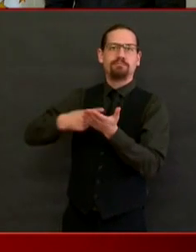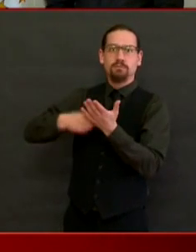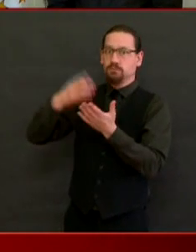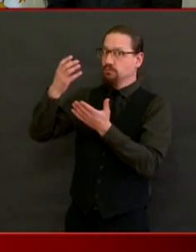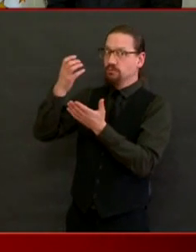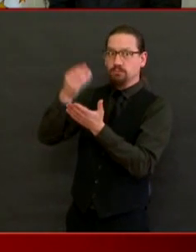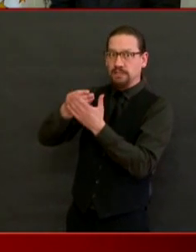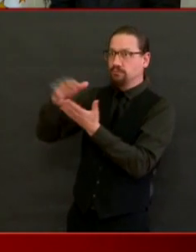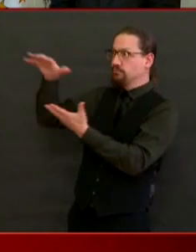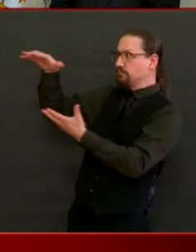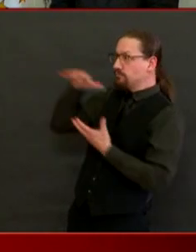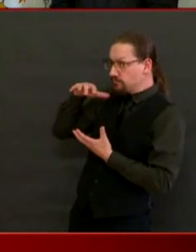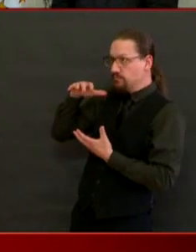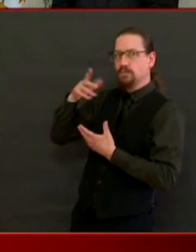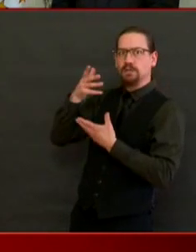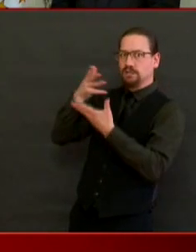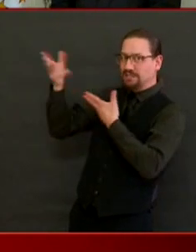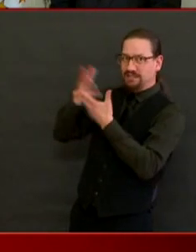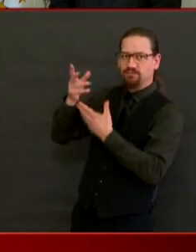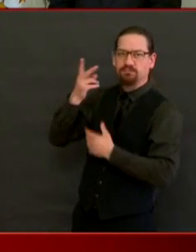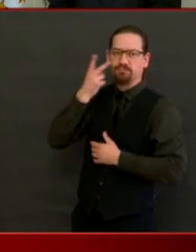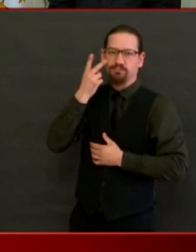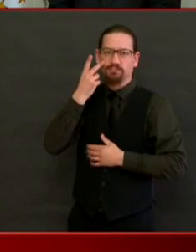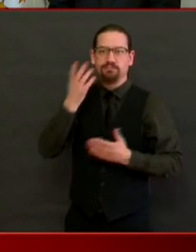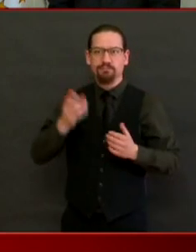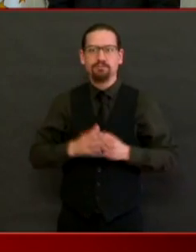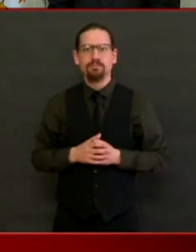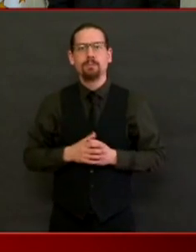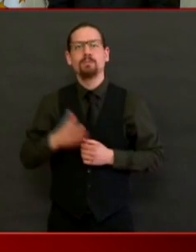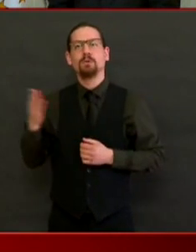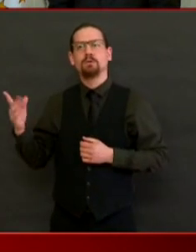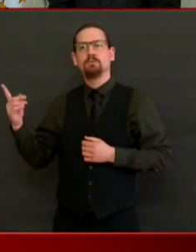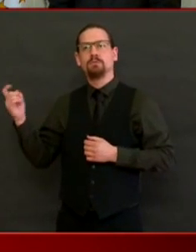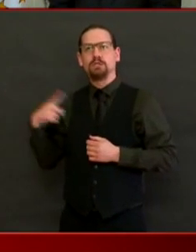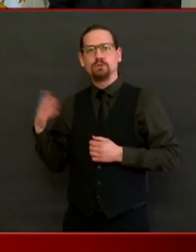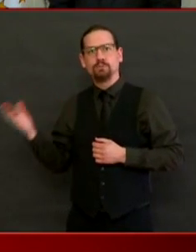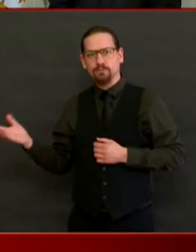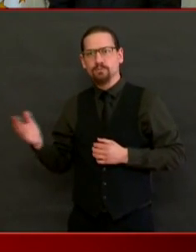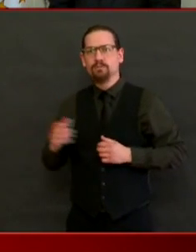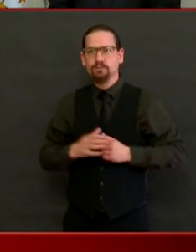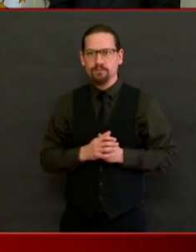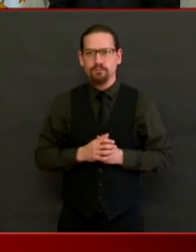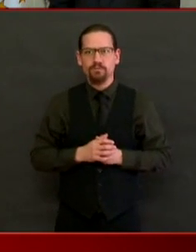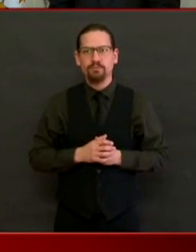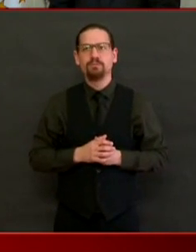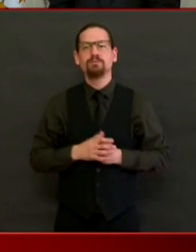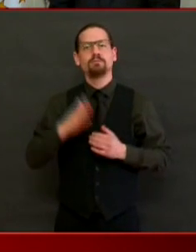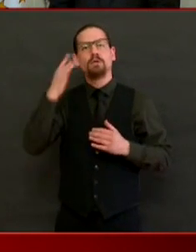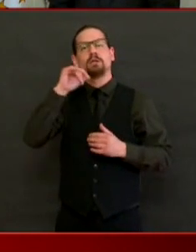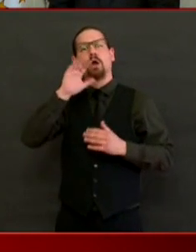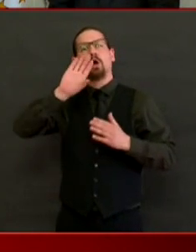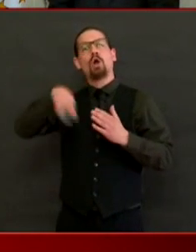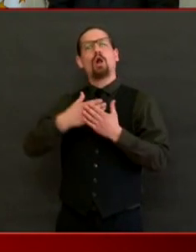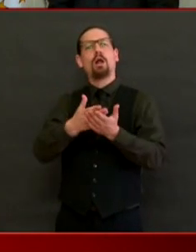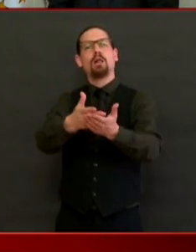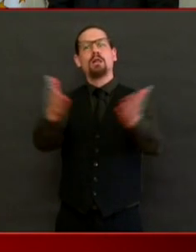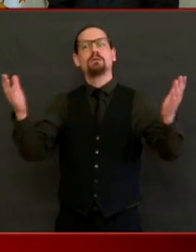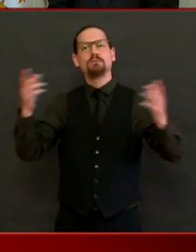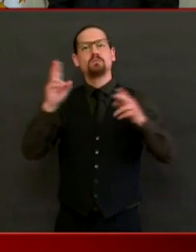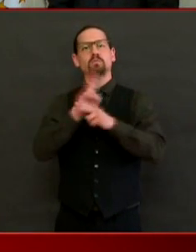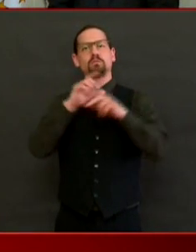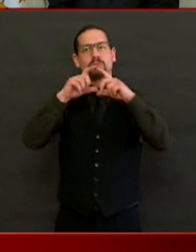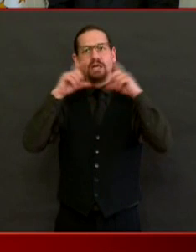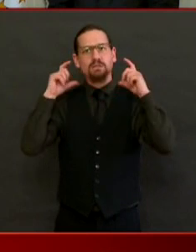out in public to wear face coverings, not just workers, like Governor Cuomo is now doing in New York? Yeah, you know, I think everyone should do that.